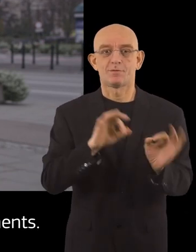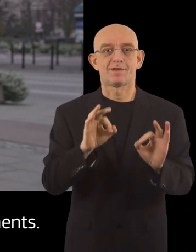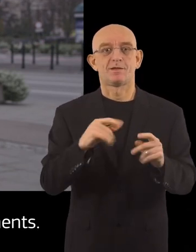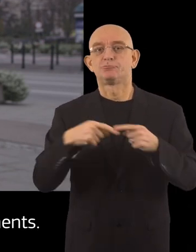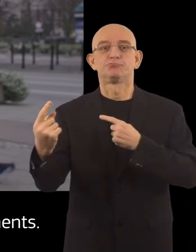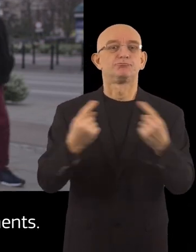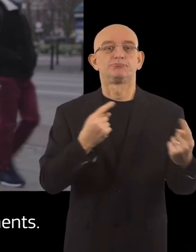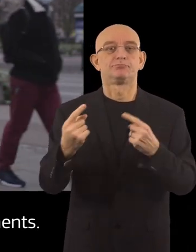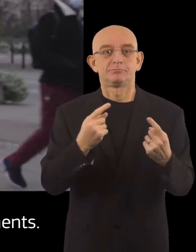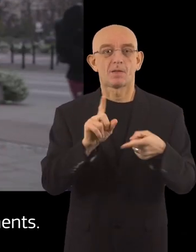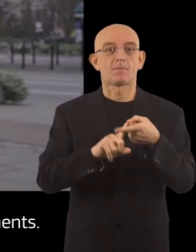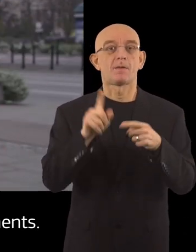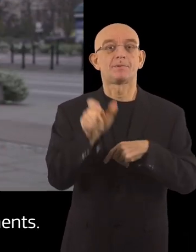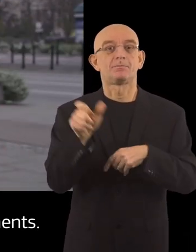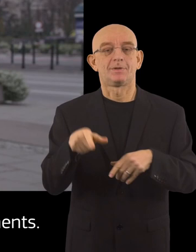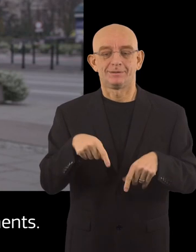impairments.